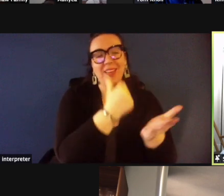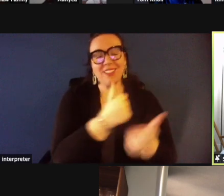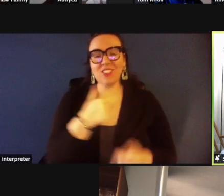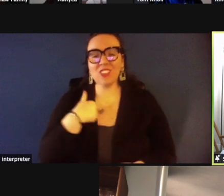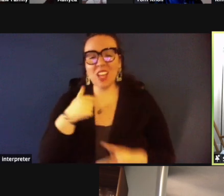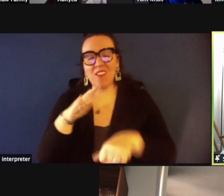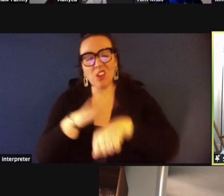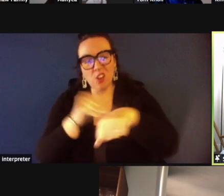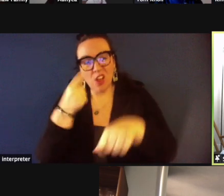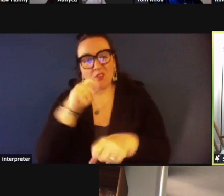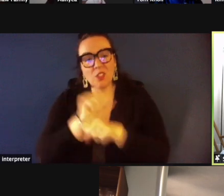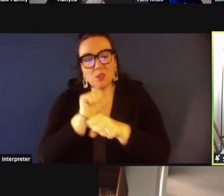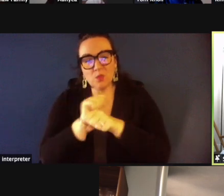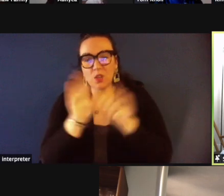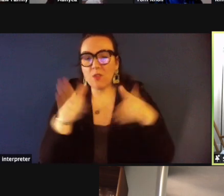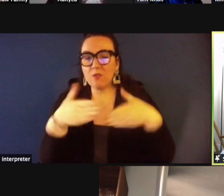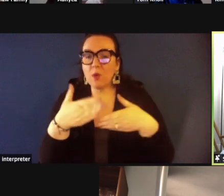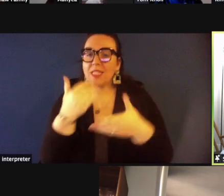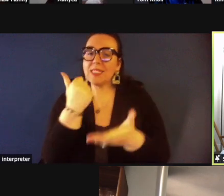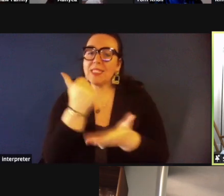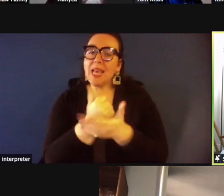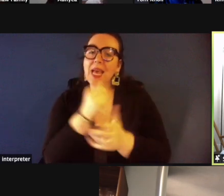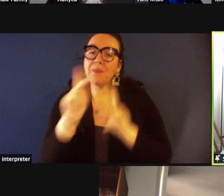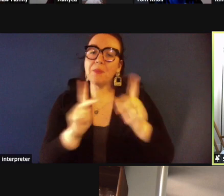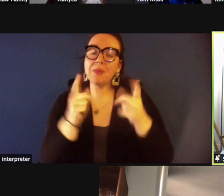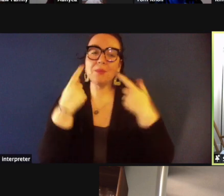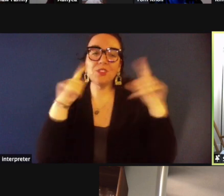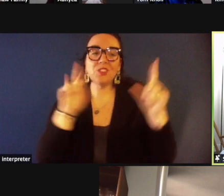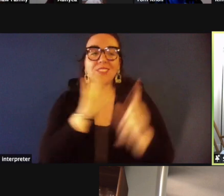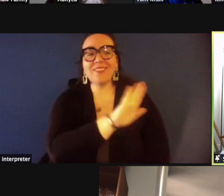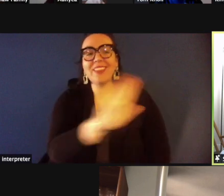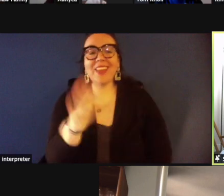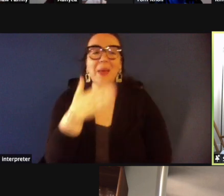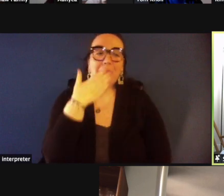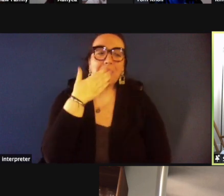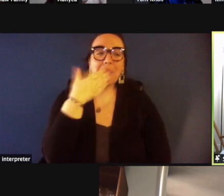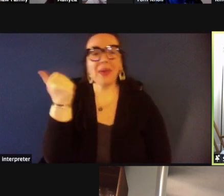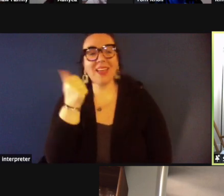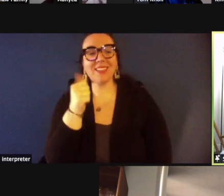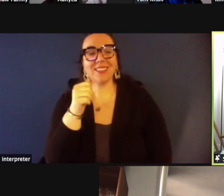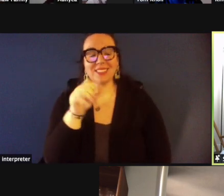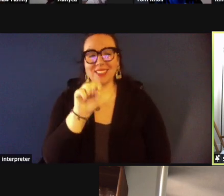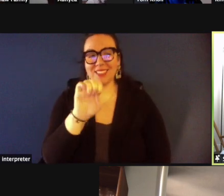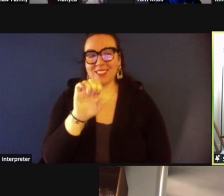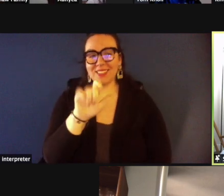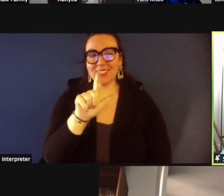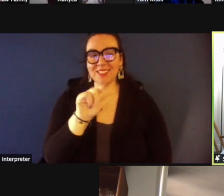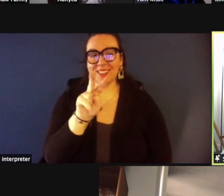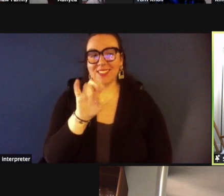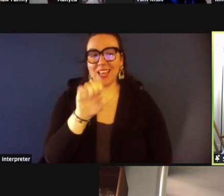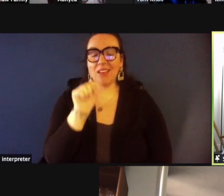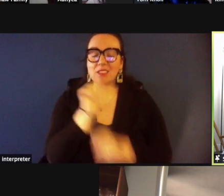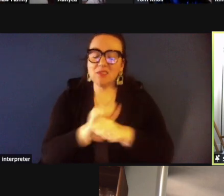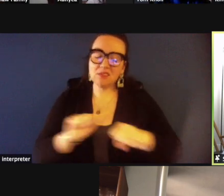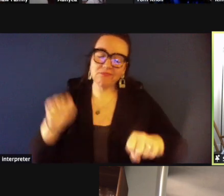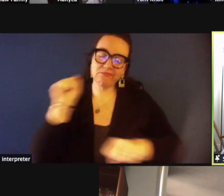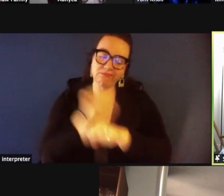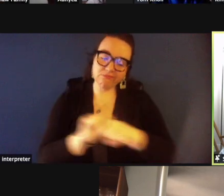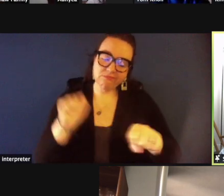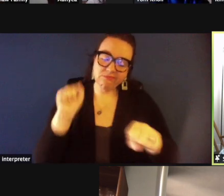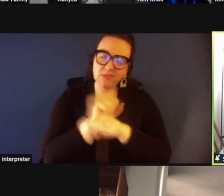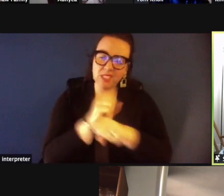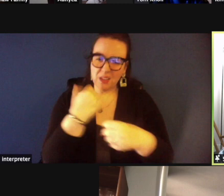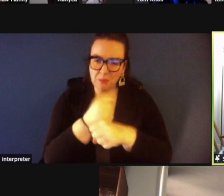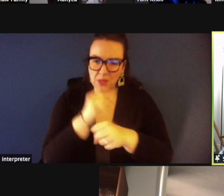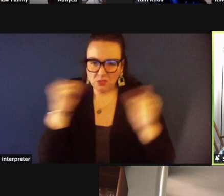helping people achieve their best selves and she works tirelessly to ensure that everyone is treated with dignity and with